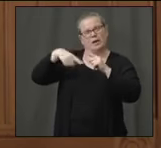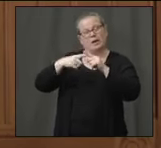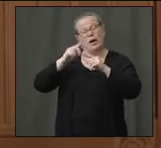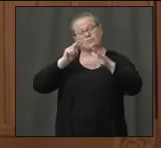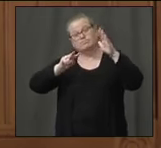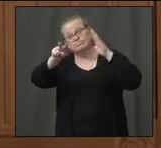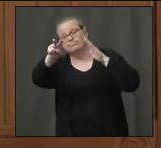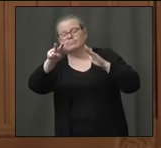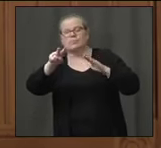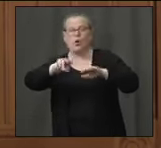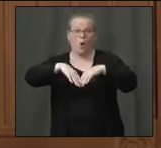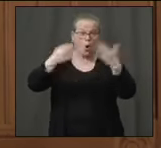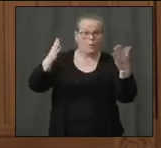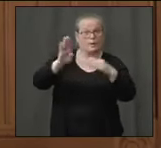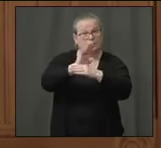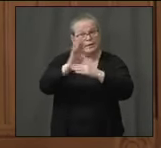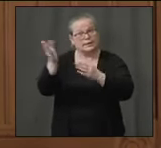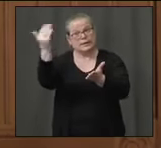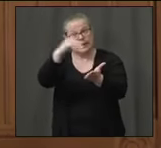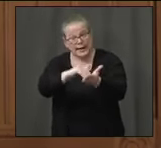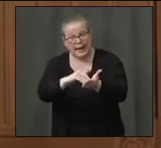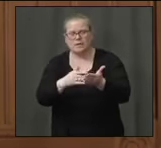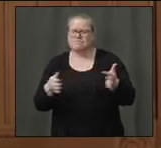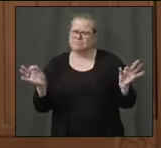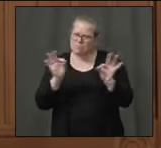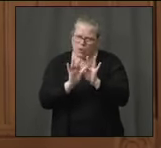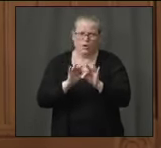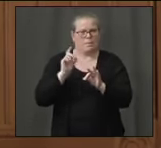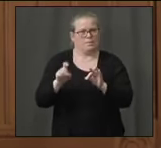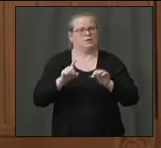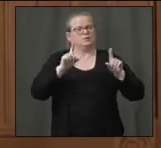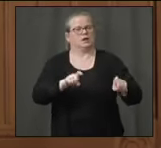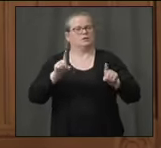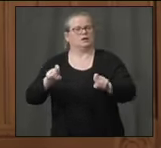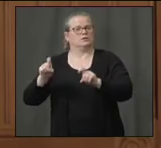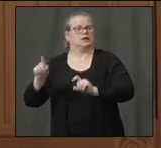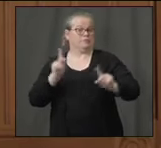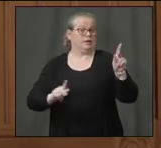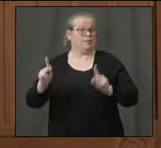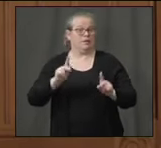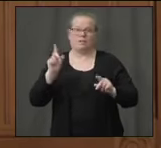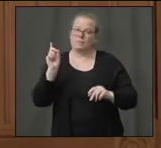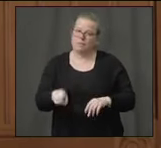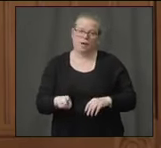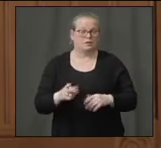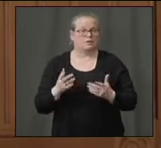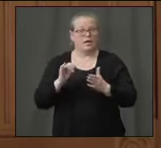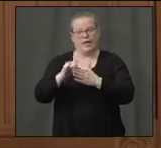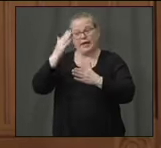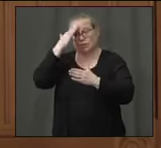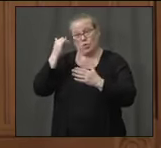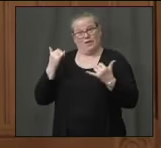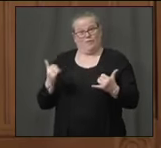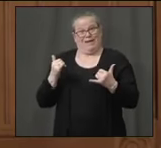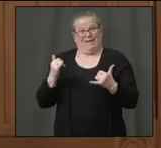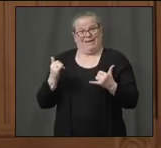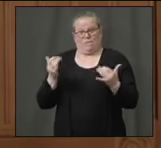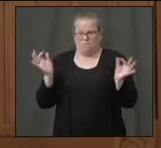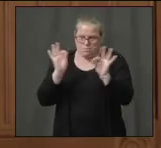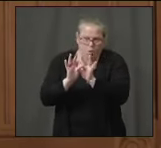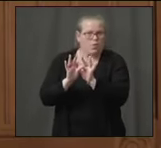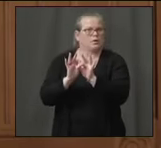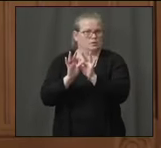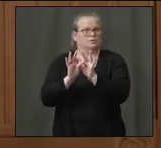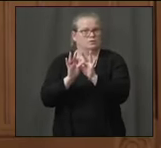is paramount. And that's why this partnership is absolutely critical to our circumstances in our state today. So with that,